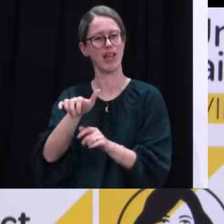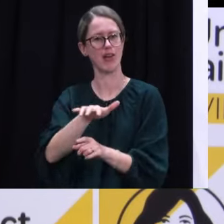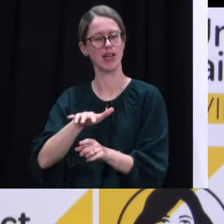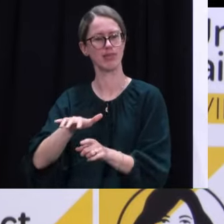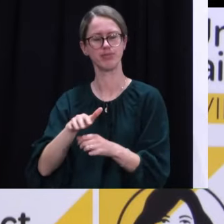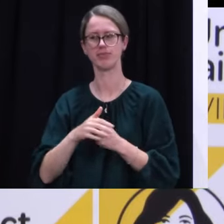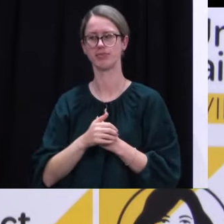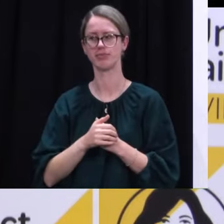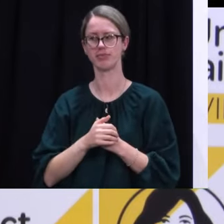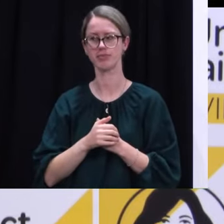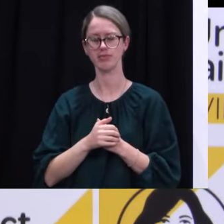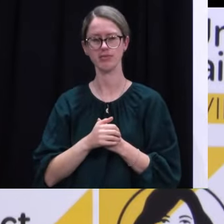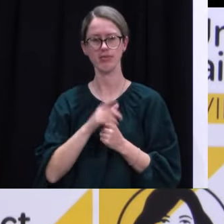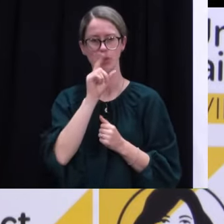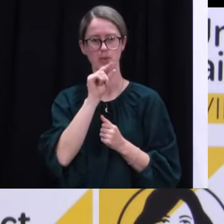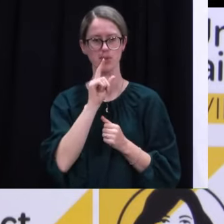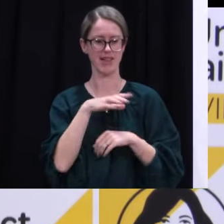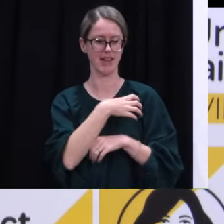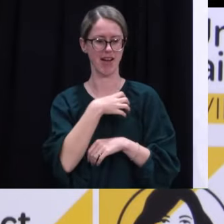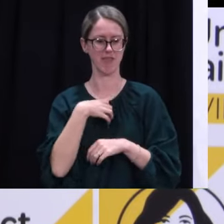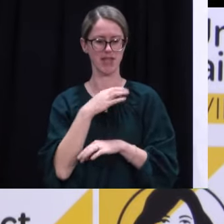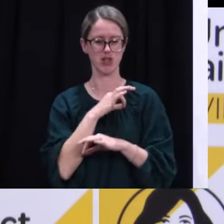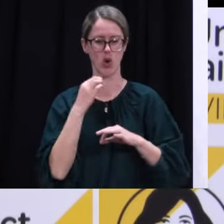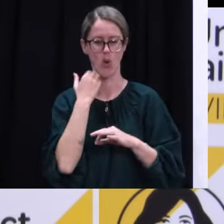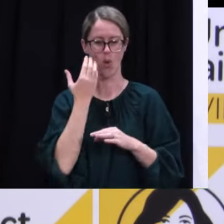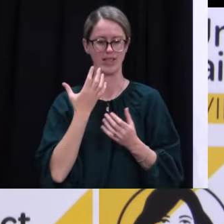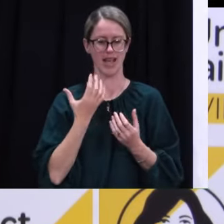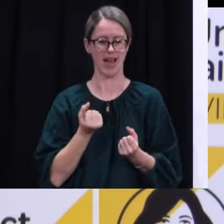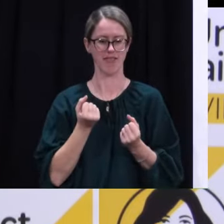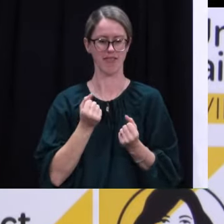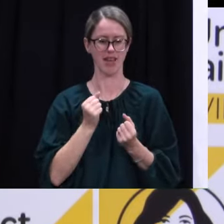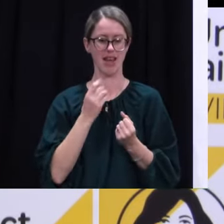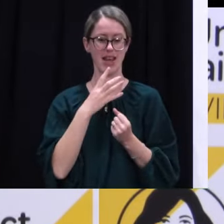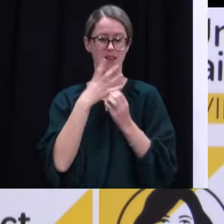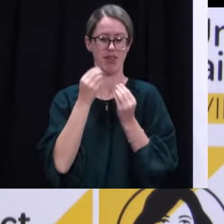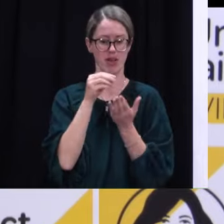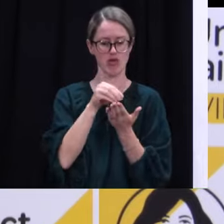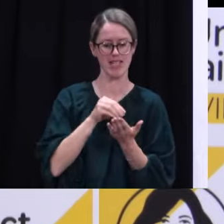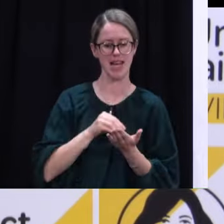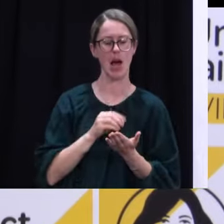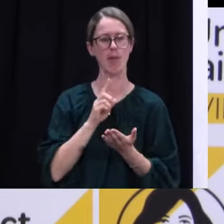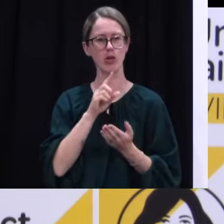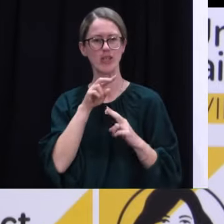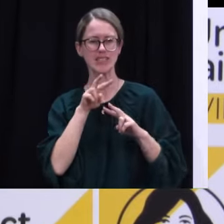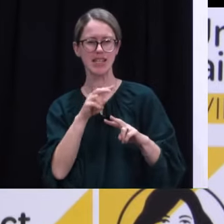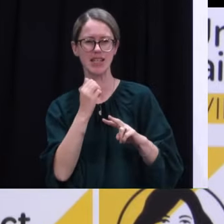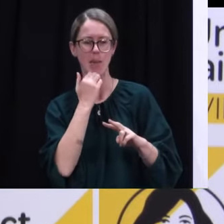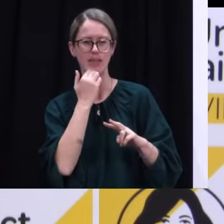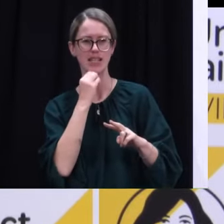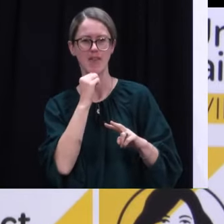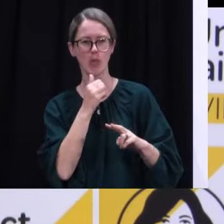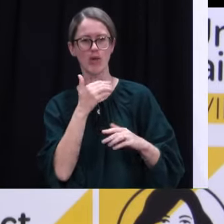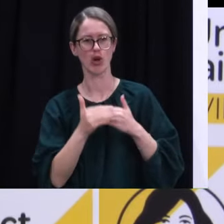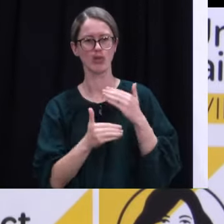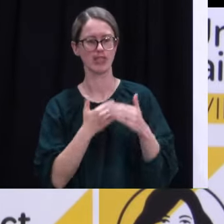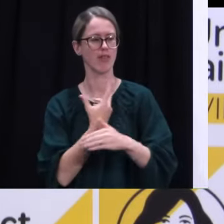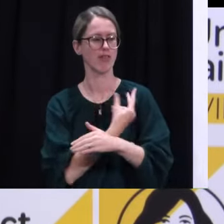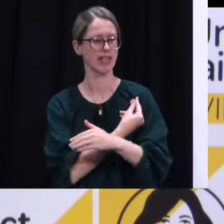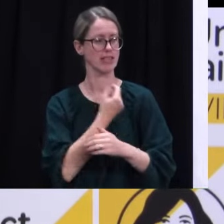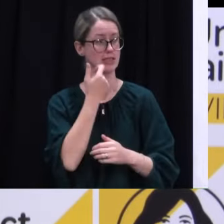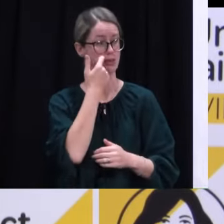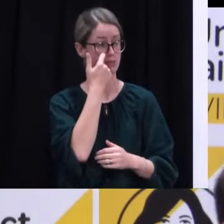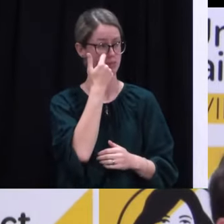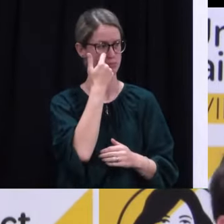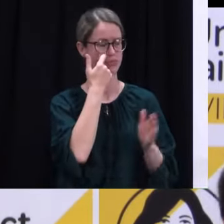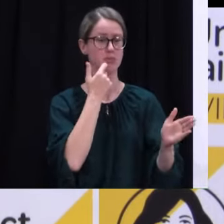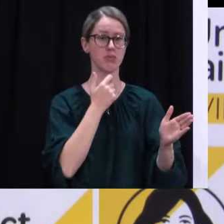We may not always have every single innovation that they're undertaking, but you can see in the numbers whether or not we're making progress. Yes,